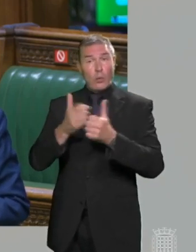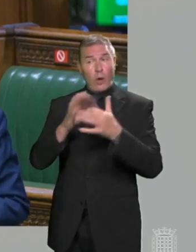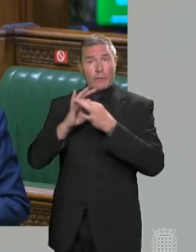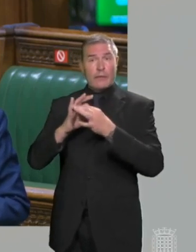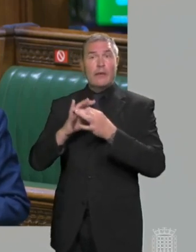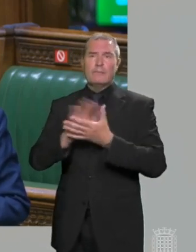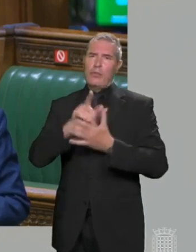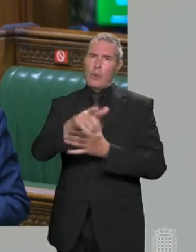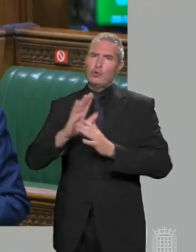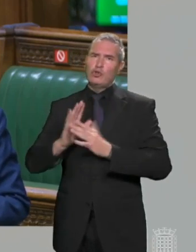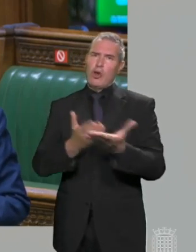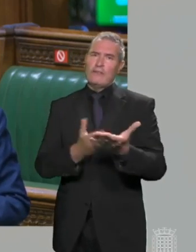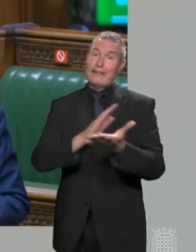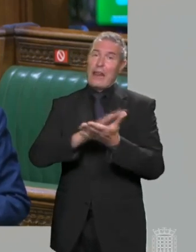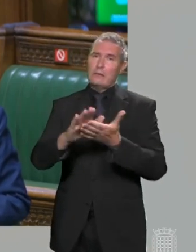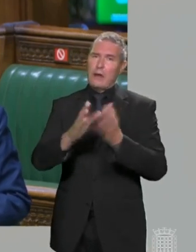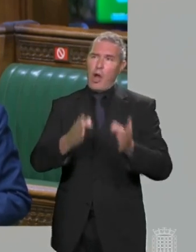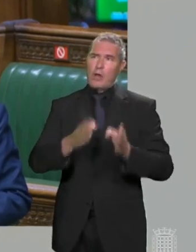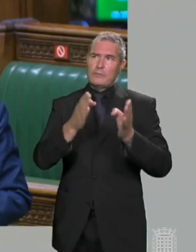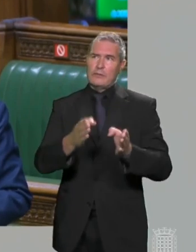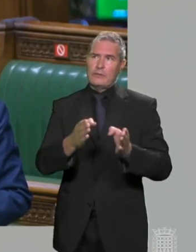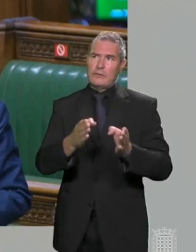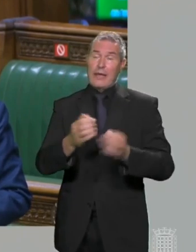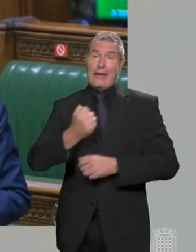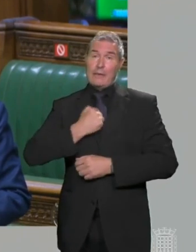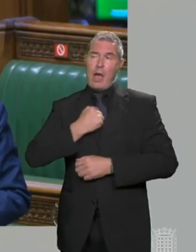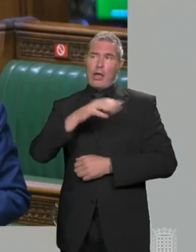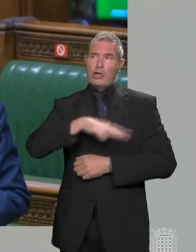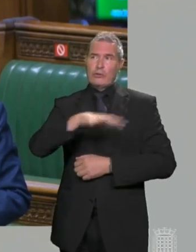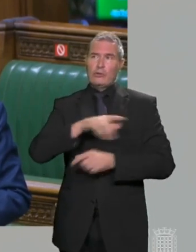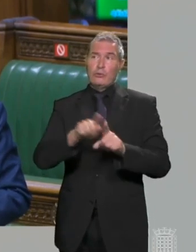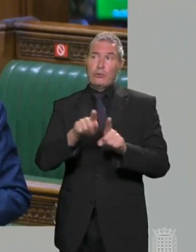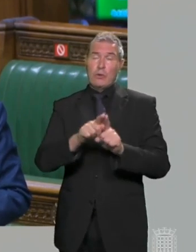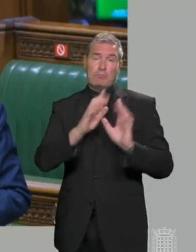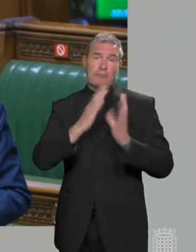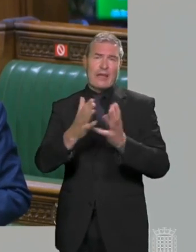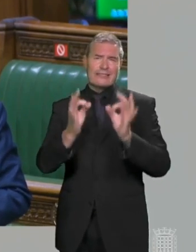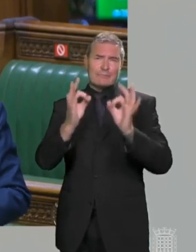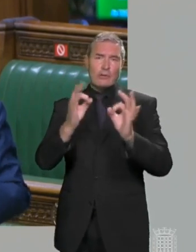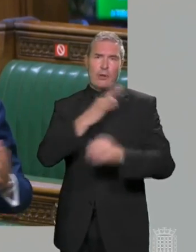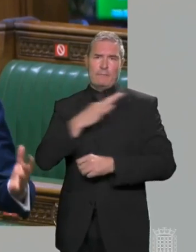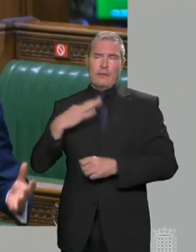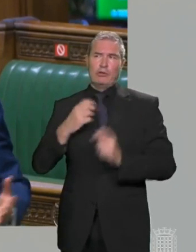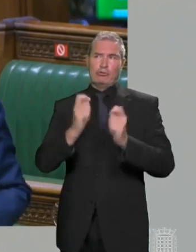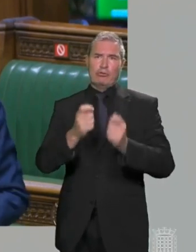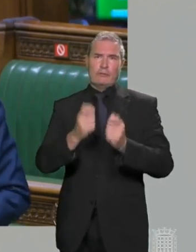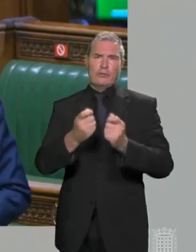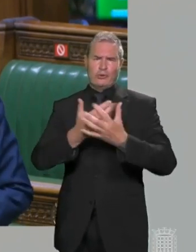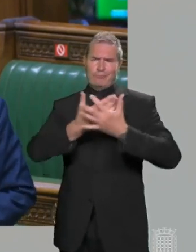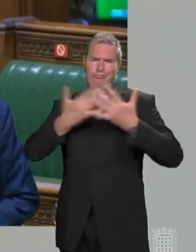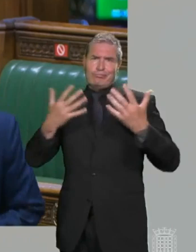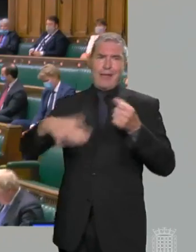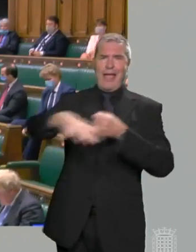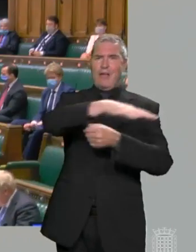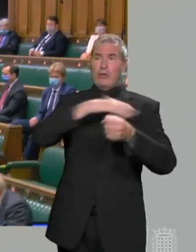future of services at Hillingdon's other site, Mount Vernon, in my constituency, which provides specialist medical treatments to a very wide catchment